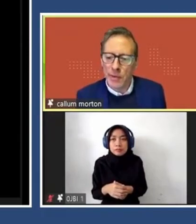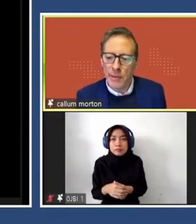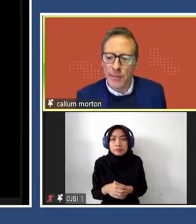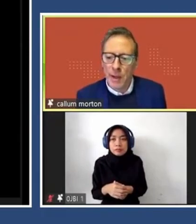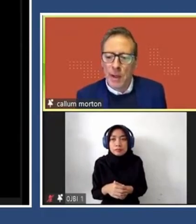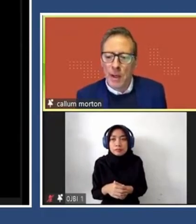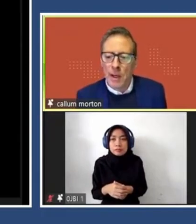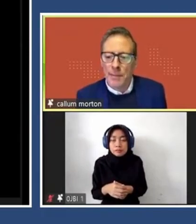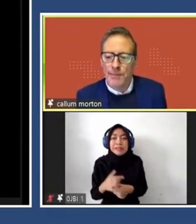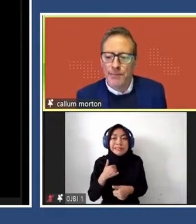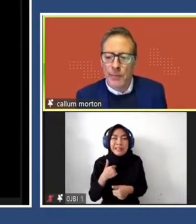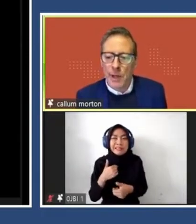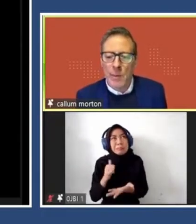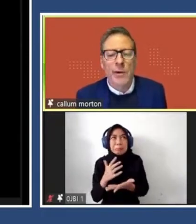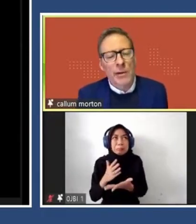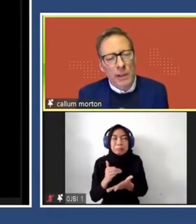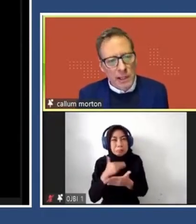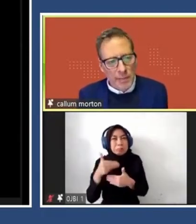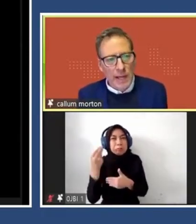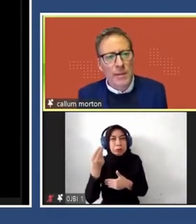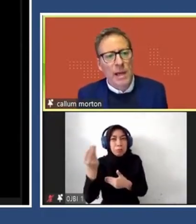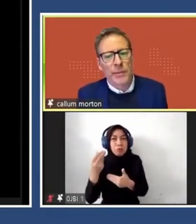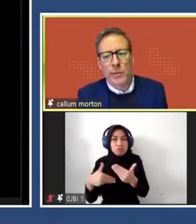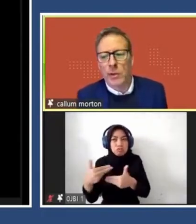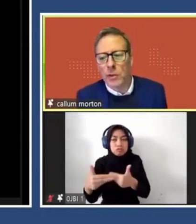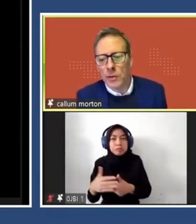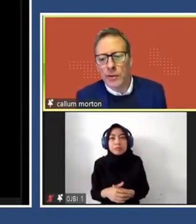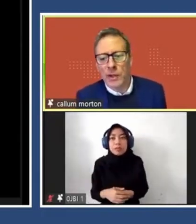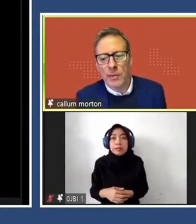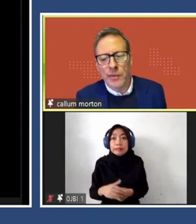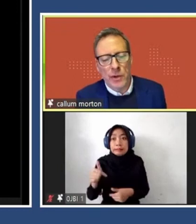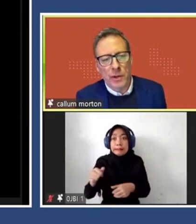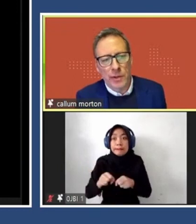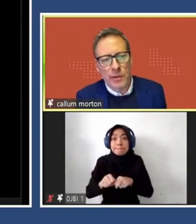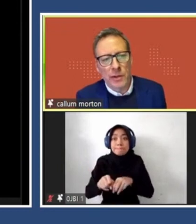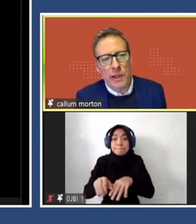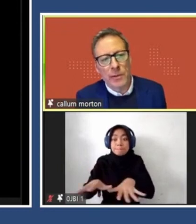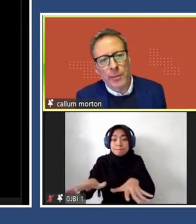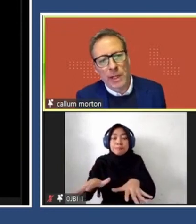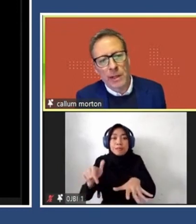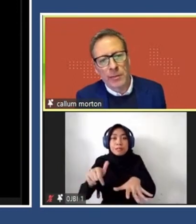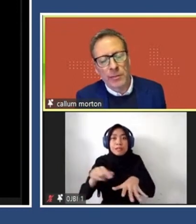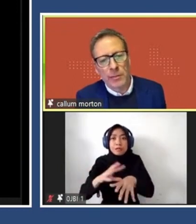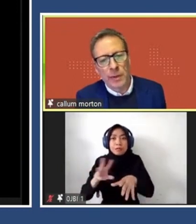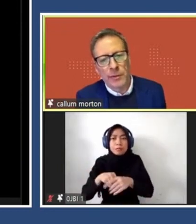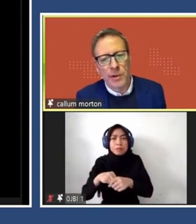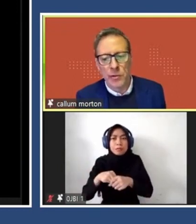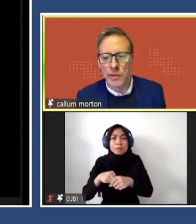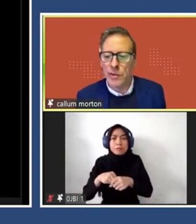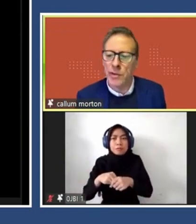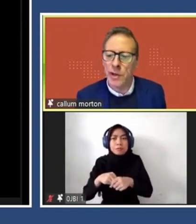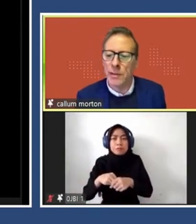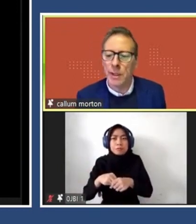we're very busy. And we're currently expanding that to include a team of scholars. So sort of like a plug in